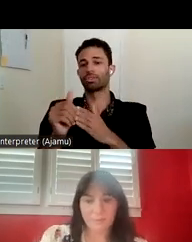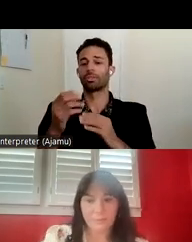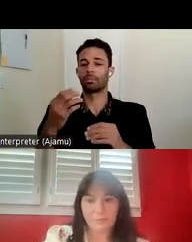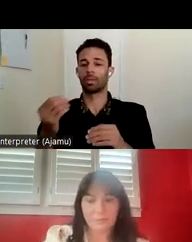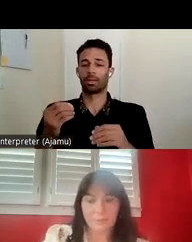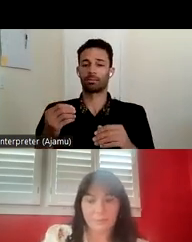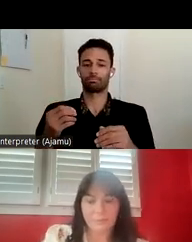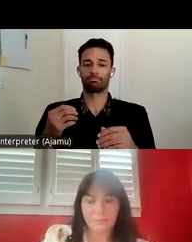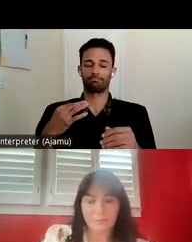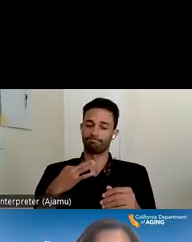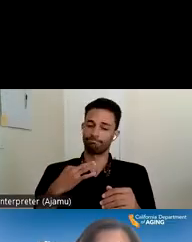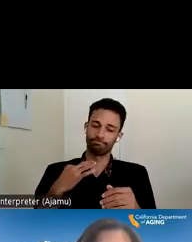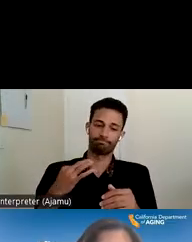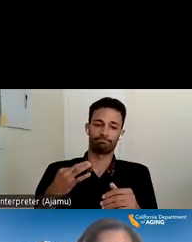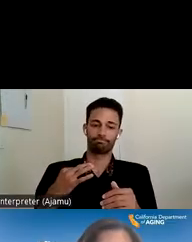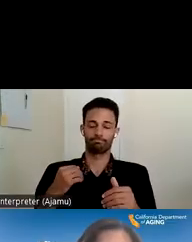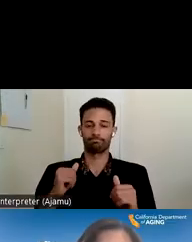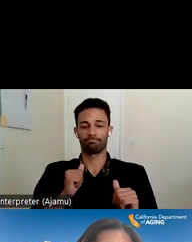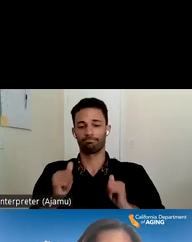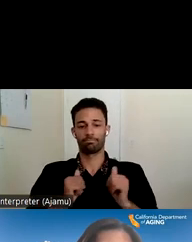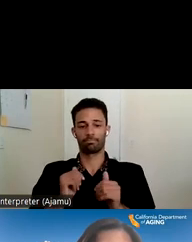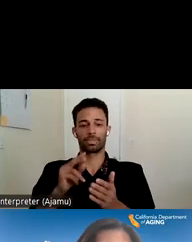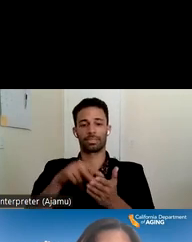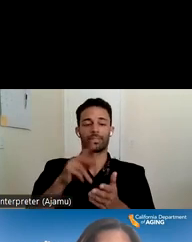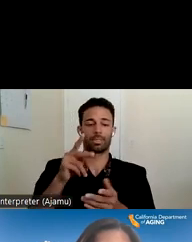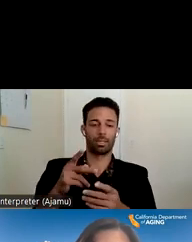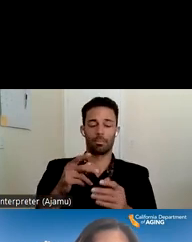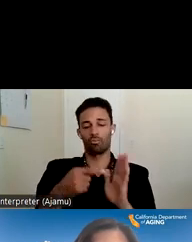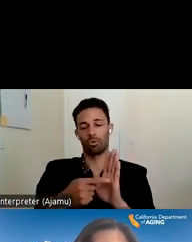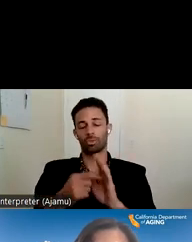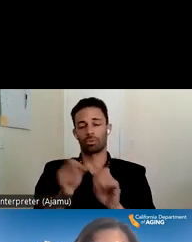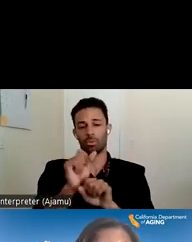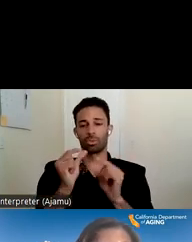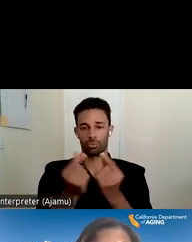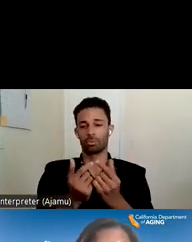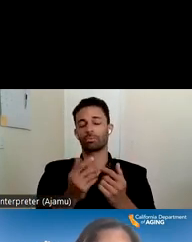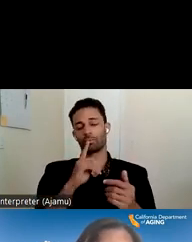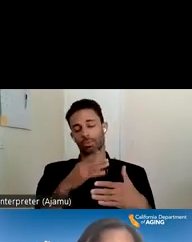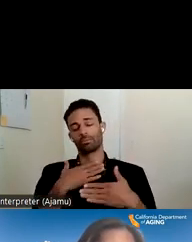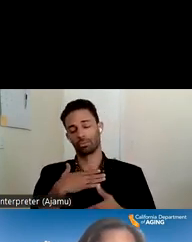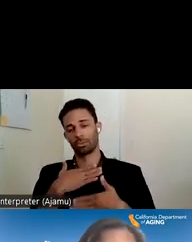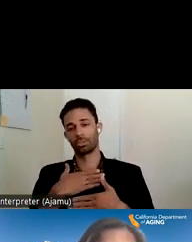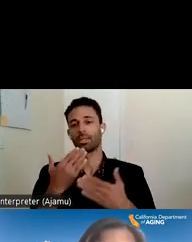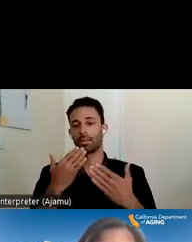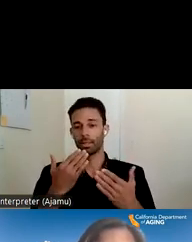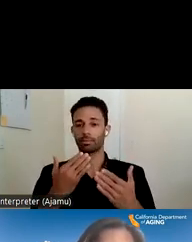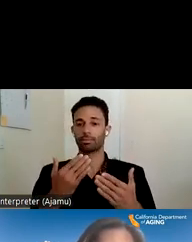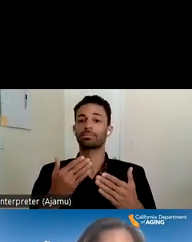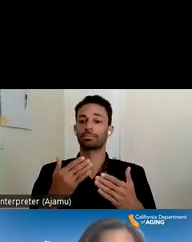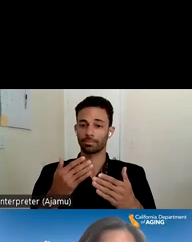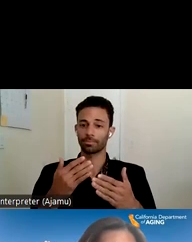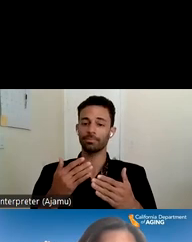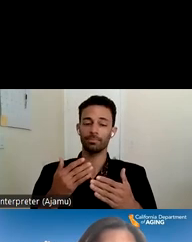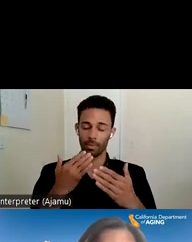uh representing the work groups as a chair we really do appreciate it so thank you i'm echoing sarah steenhausen's um sentiment